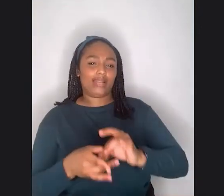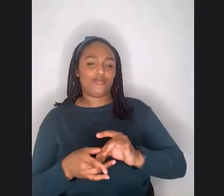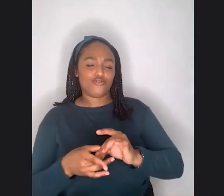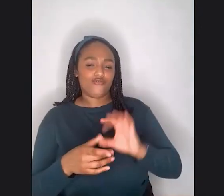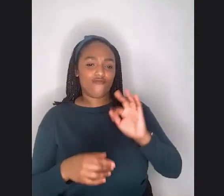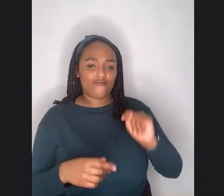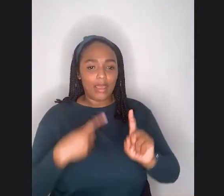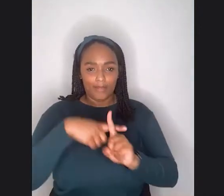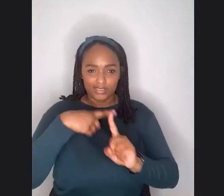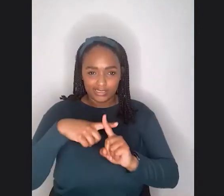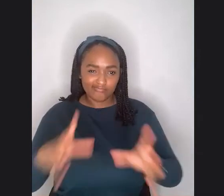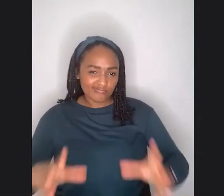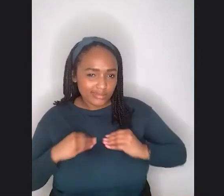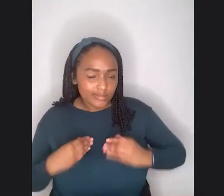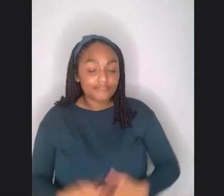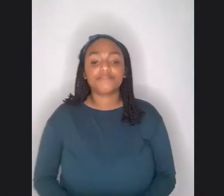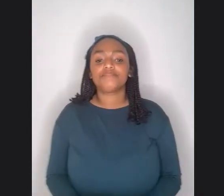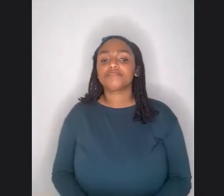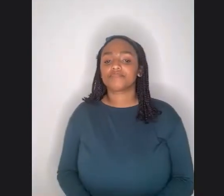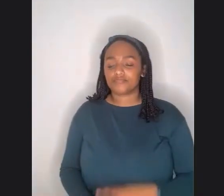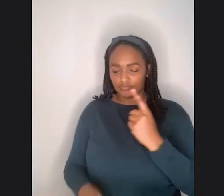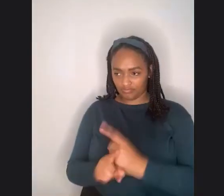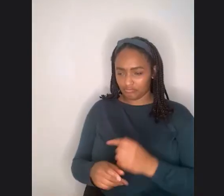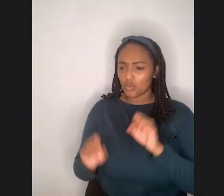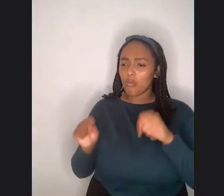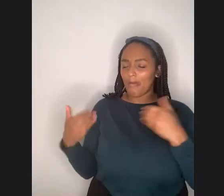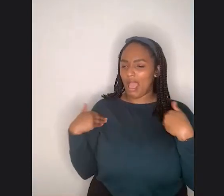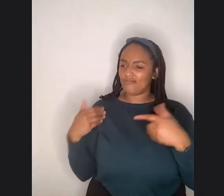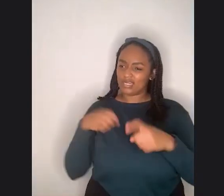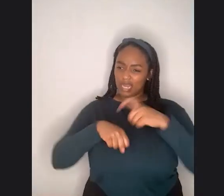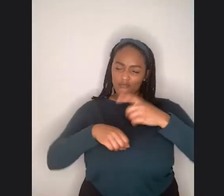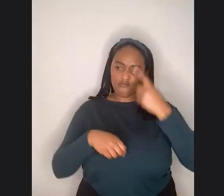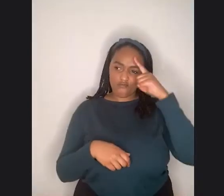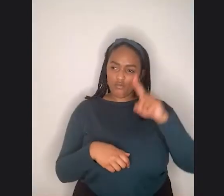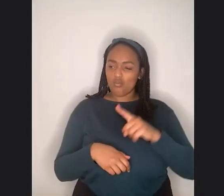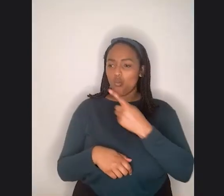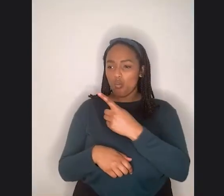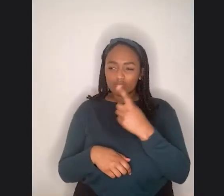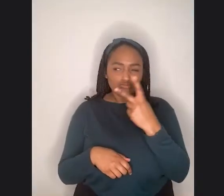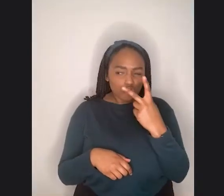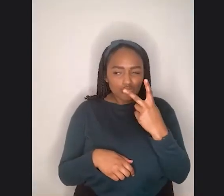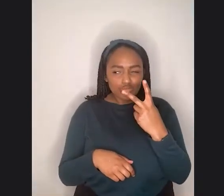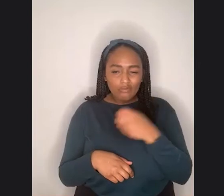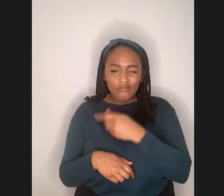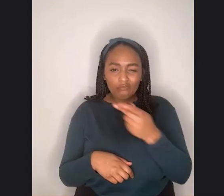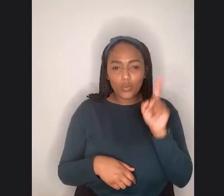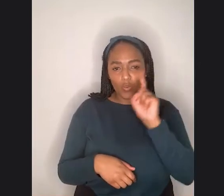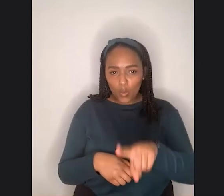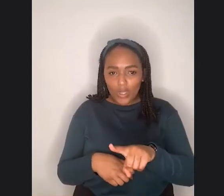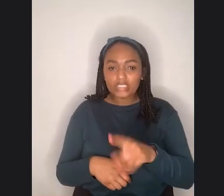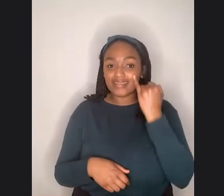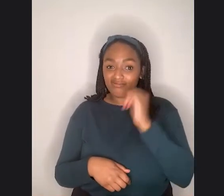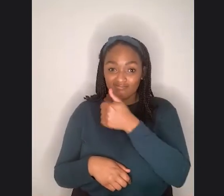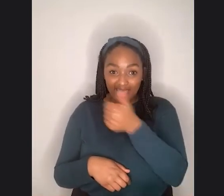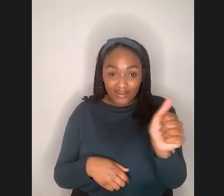uh, so we probably have time for one or two more questions from the chat if anybody else has questions. And, um, in the meantime,